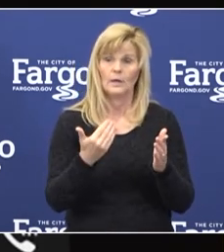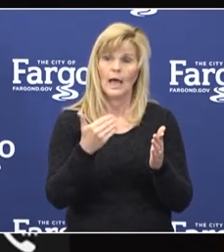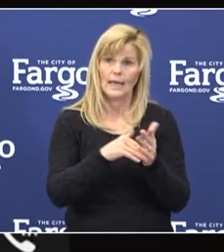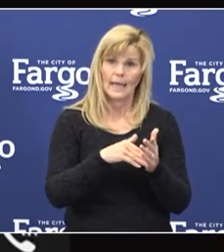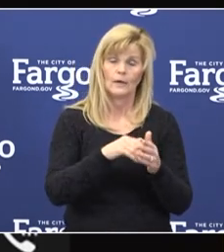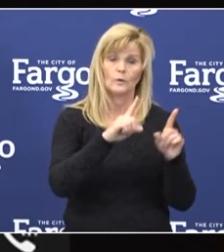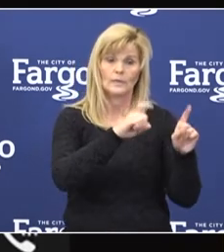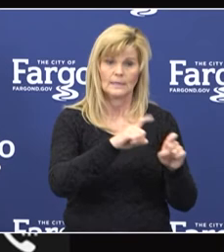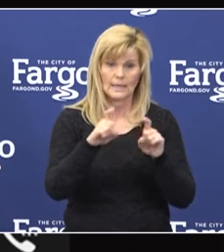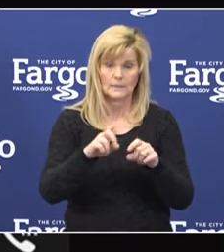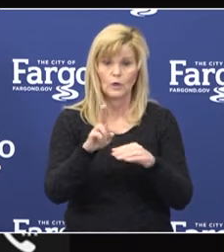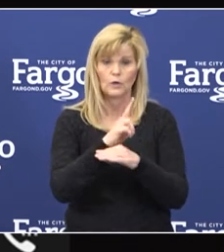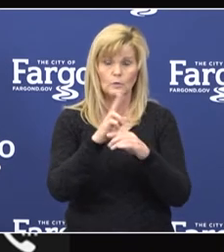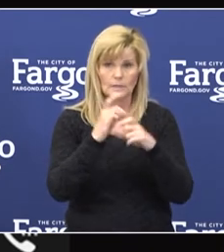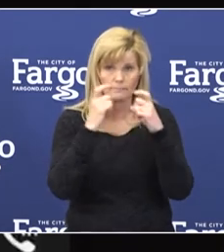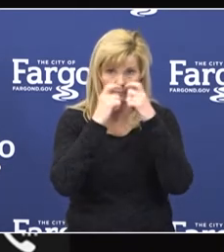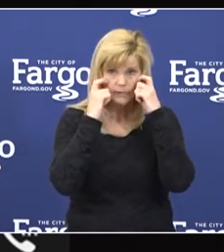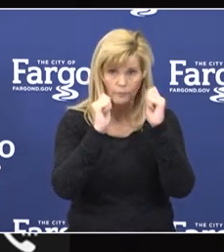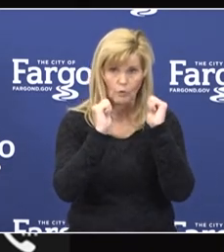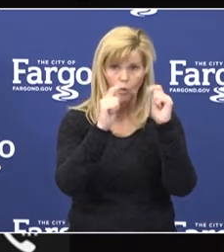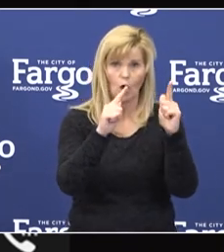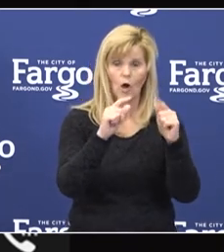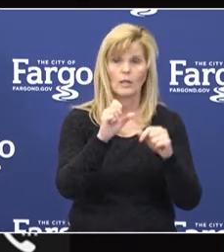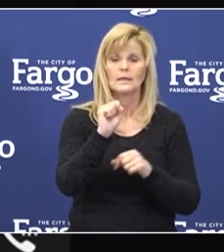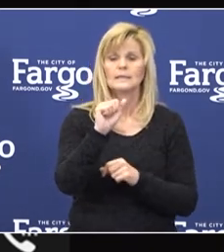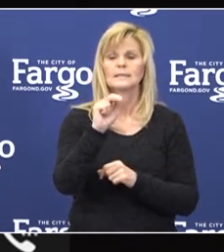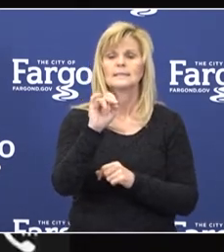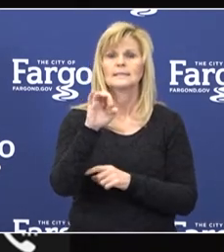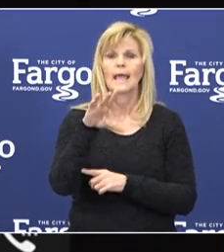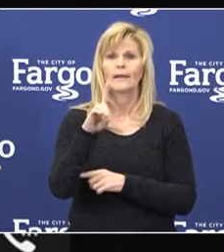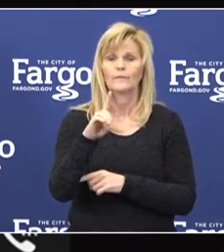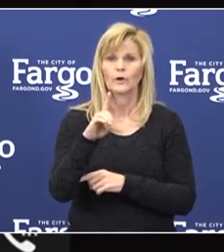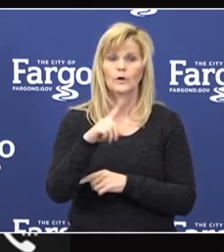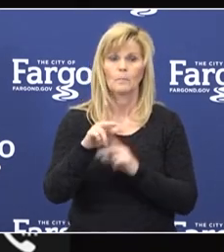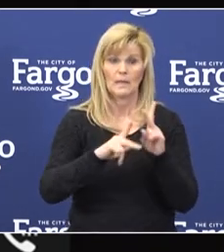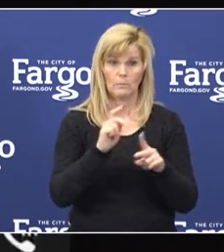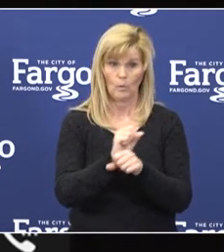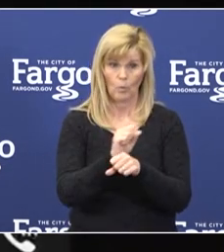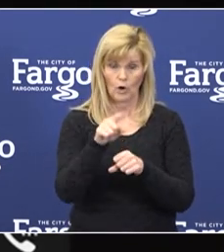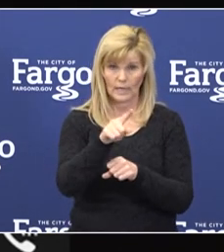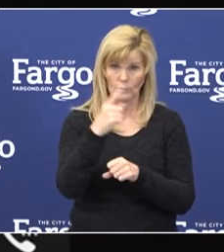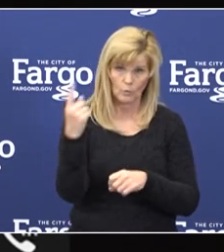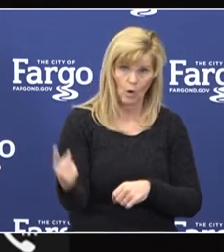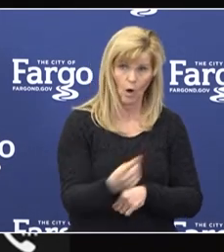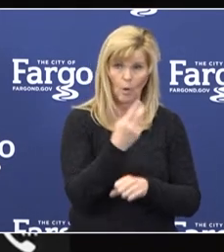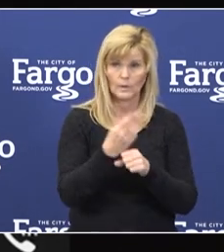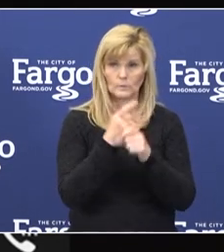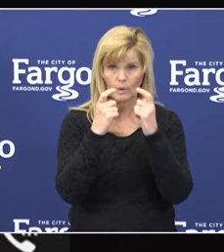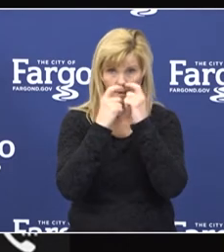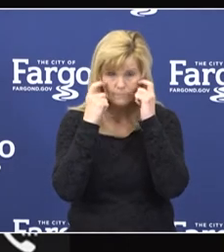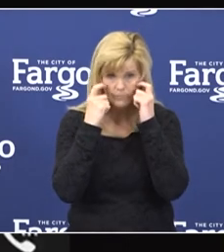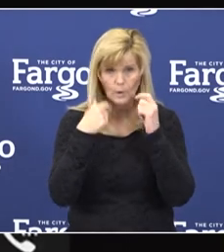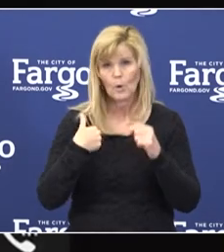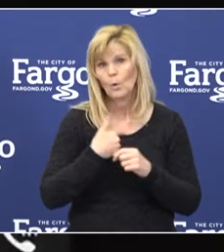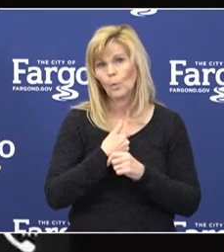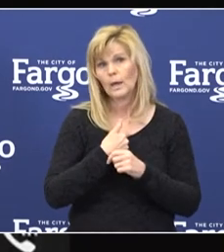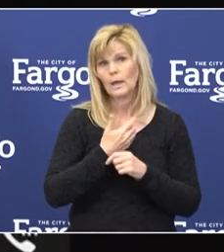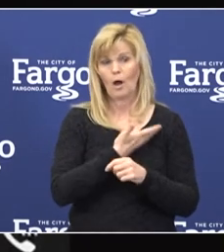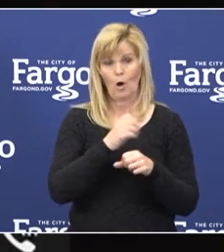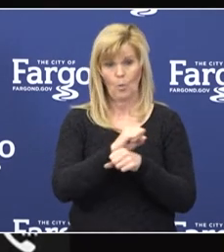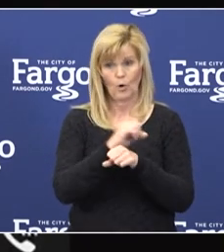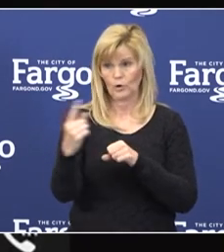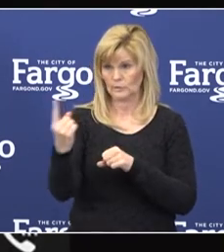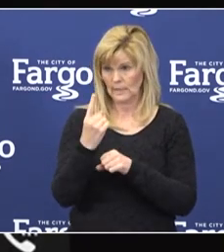universal face masking for all Sanford caregivers at all times. Conducting employee temperature screening at all